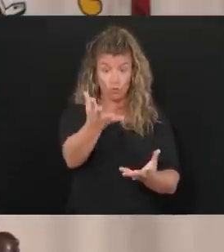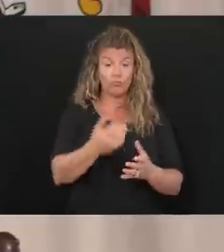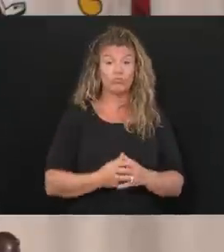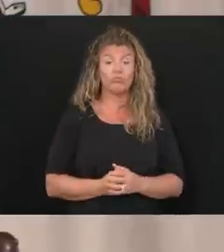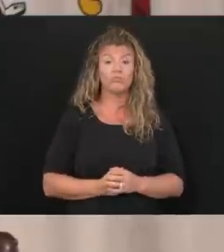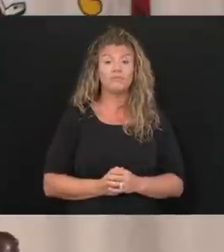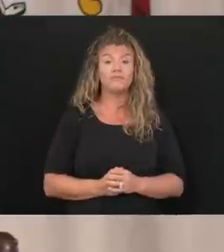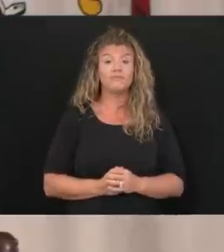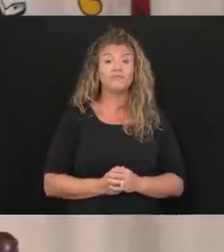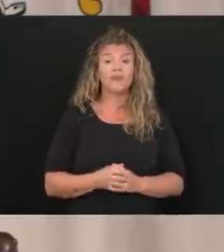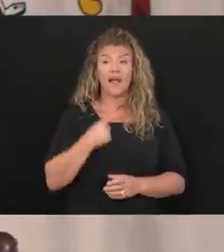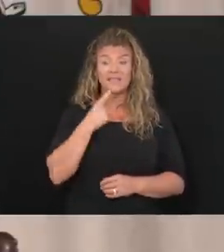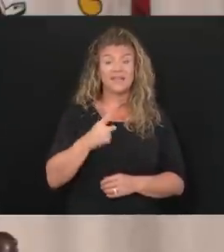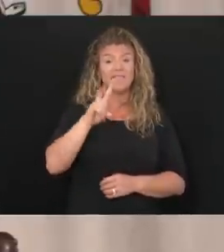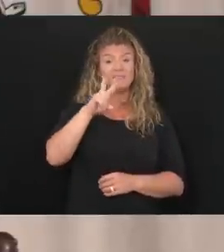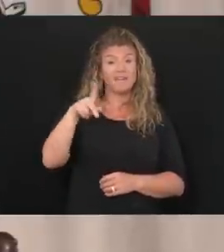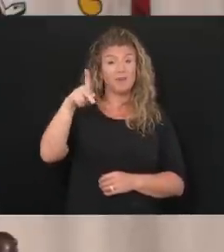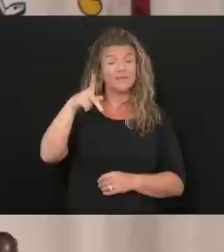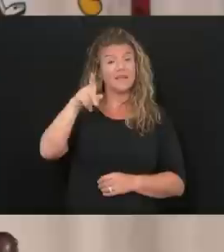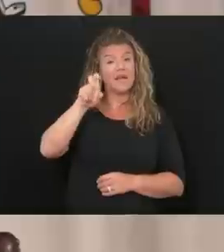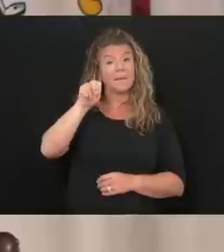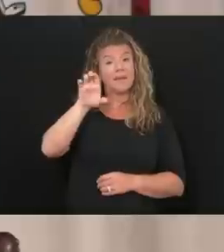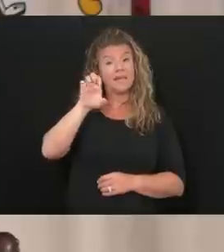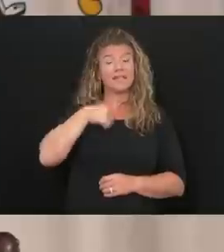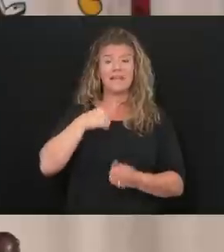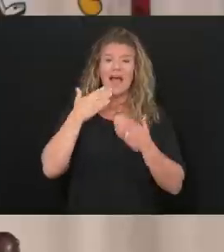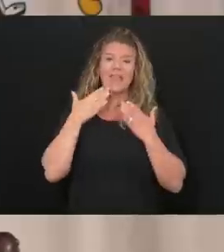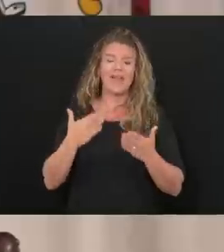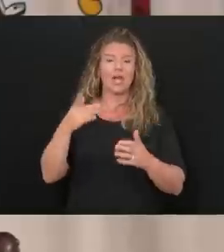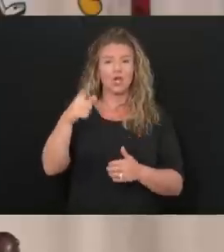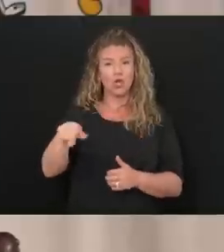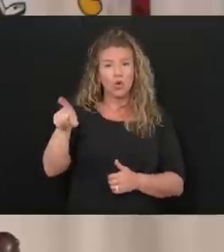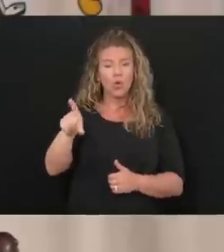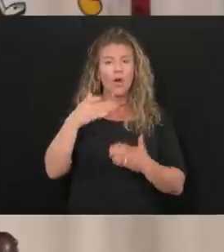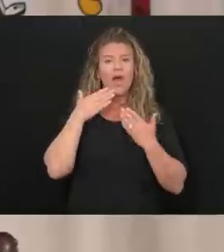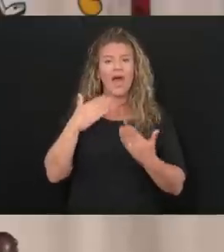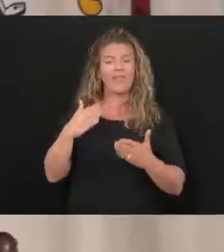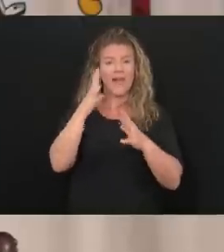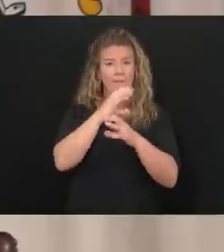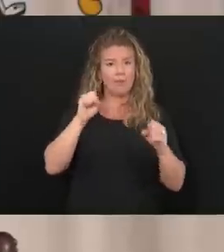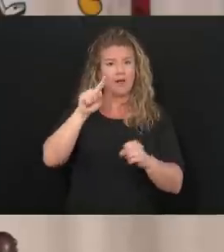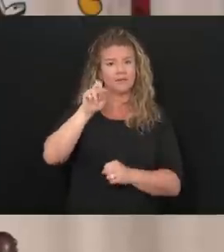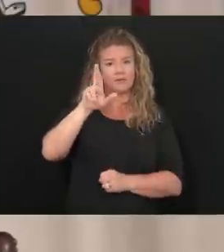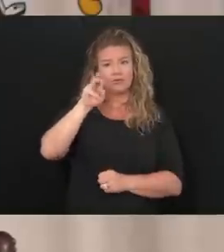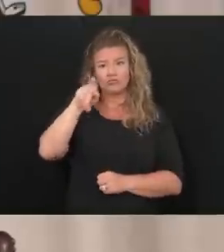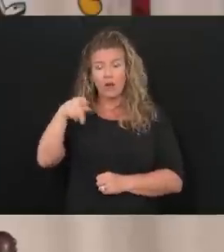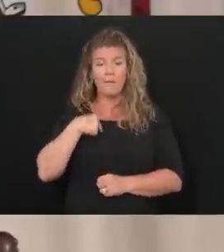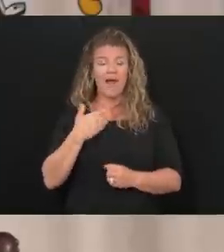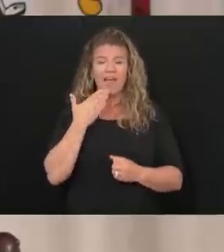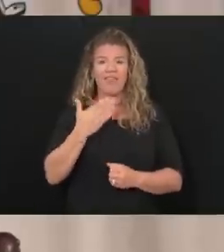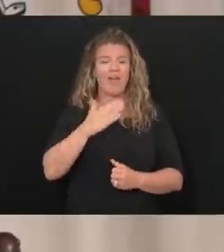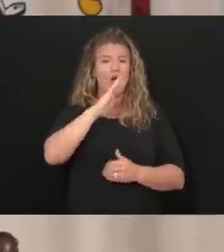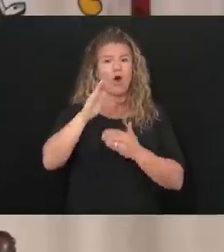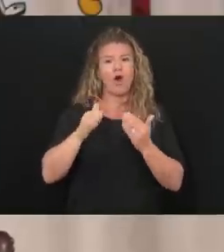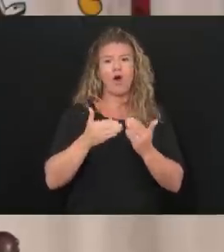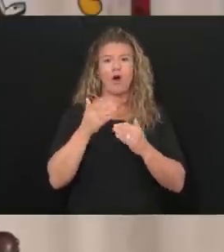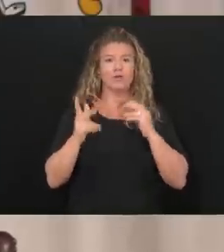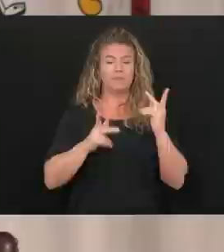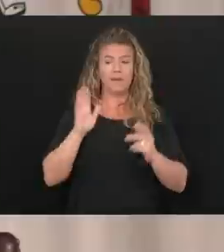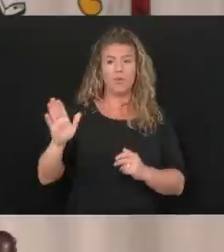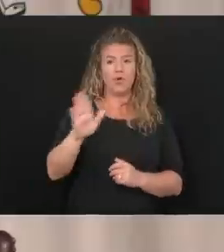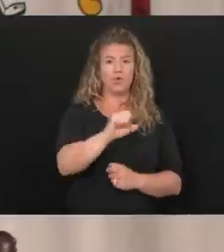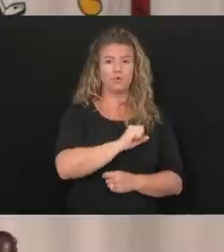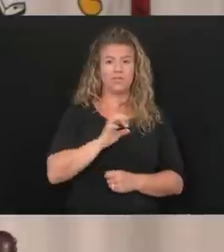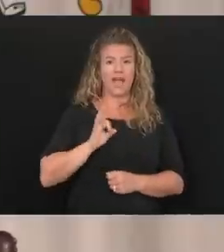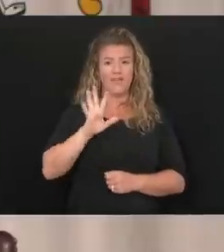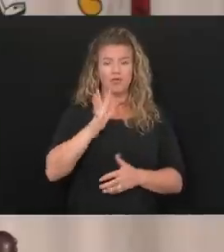Vice President Pence, I really thank you. I thank President Trump. I thank all those within your staff and administration